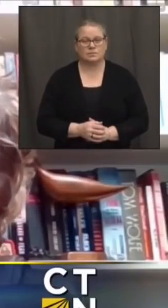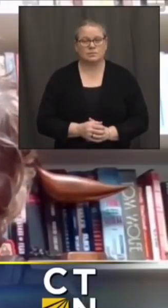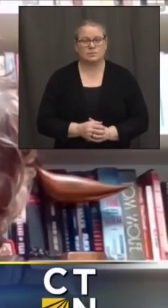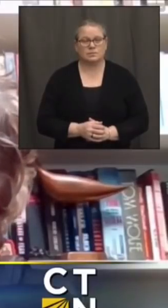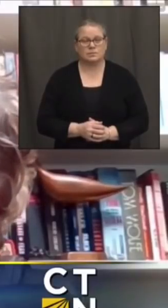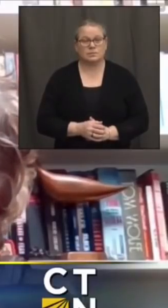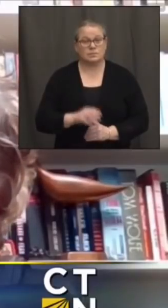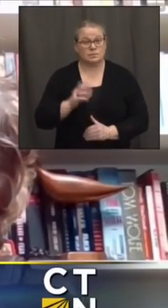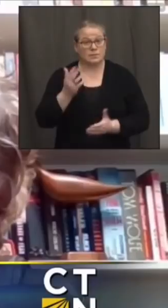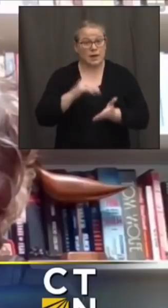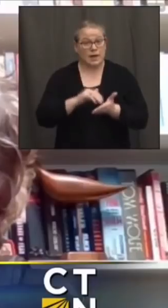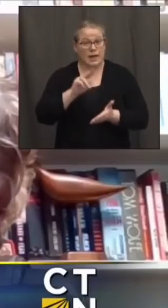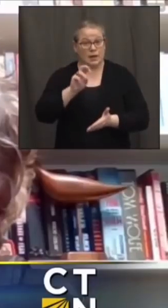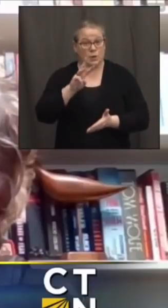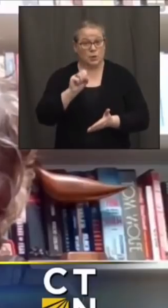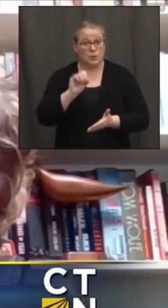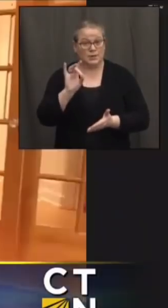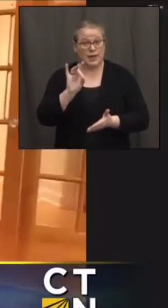news eight